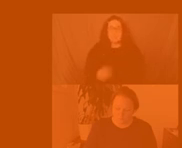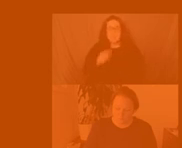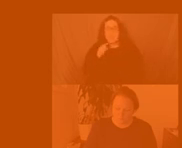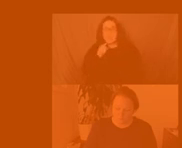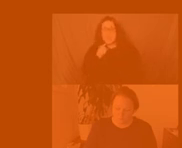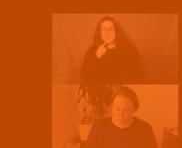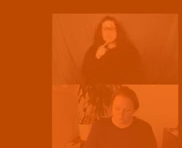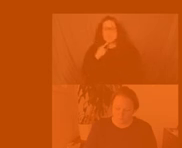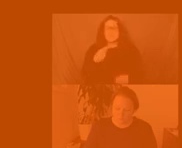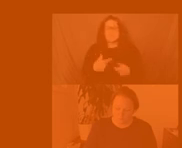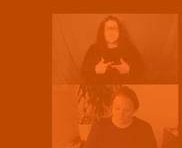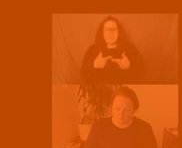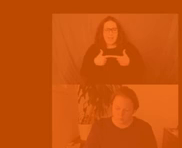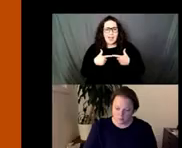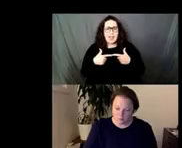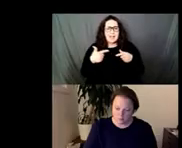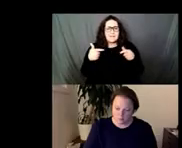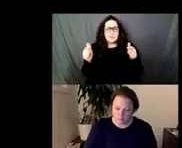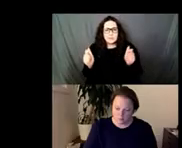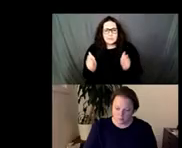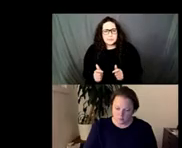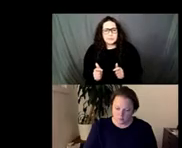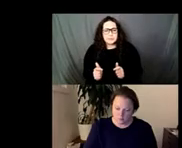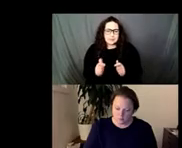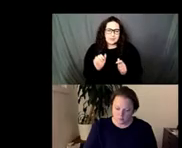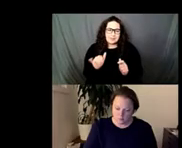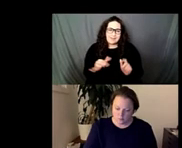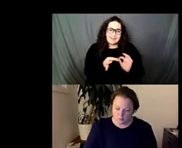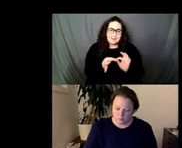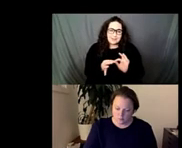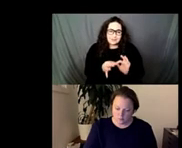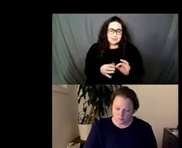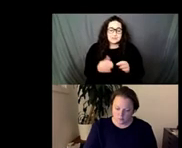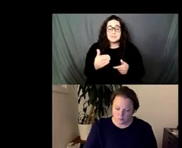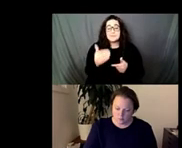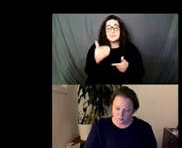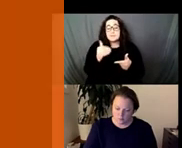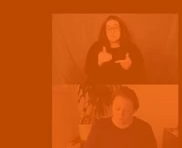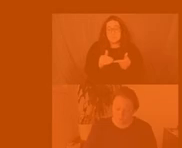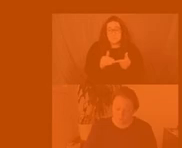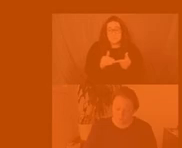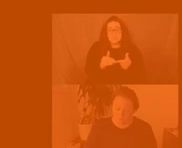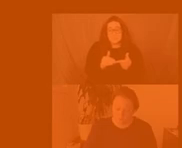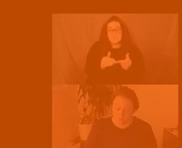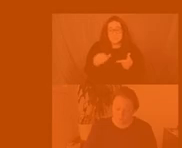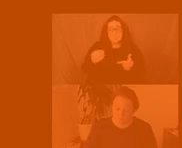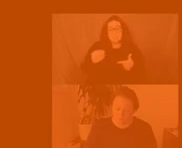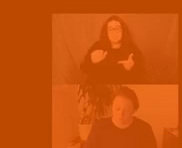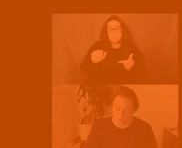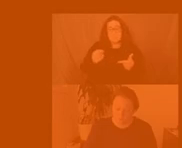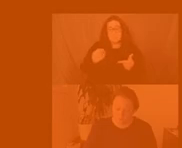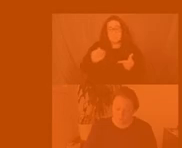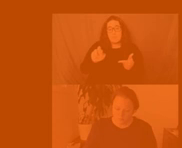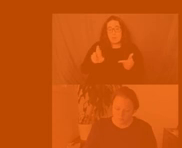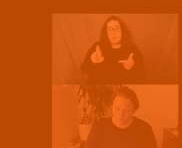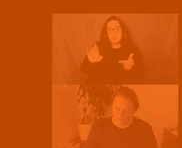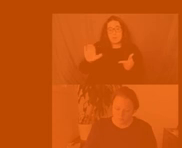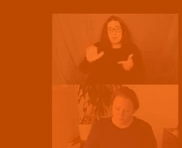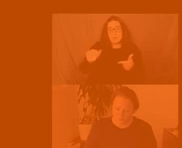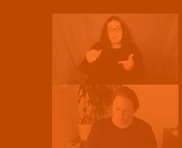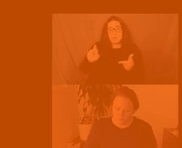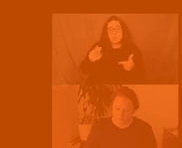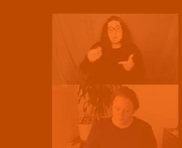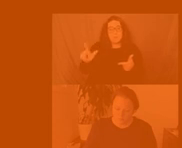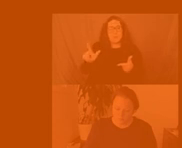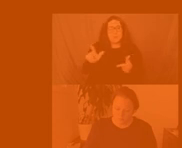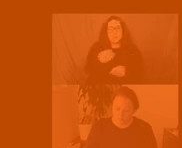life and diminishment um next up in the chat will be uh tamar carroll a colleague of mine in the department of history at rit